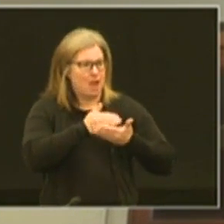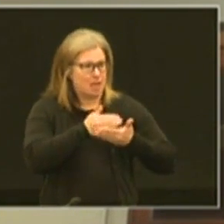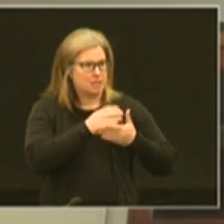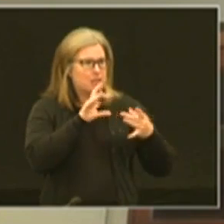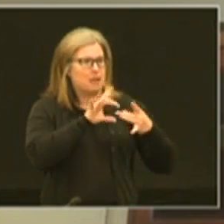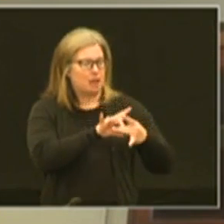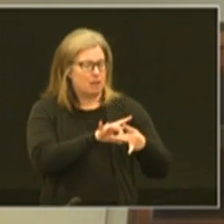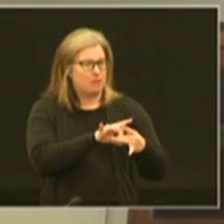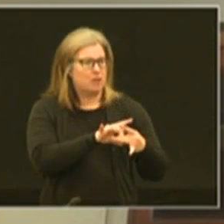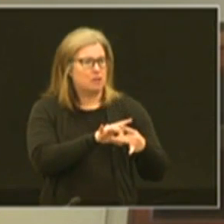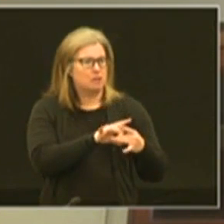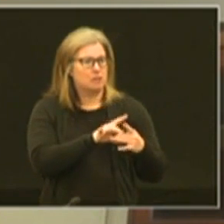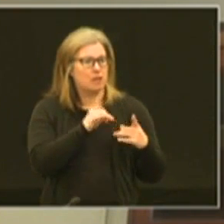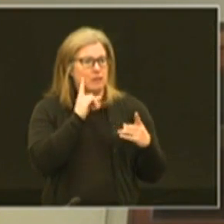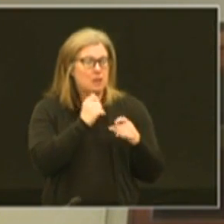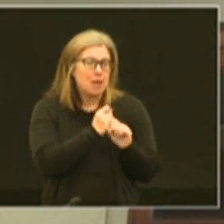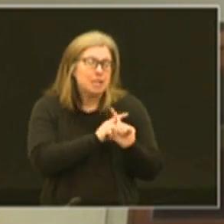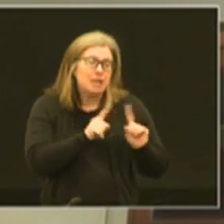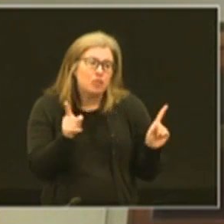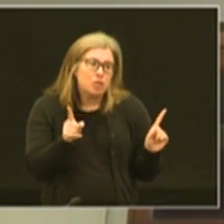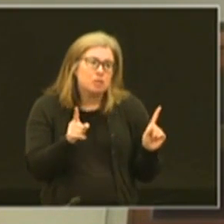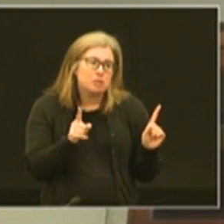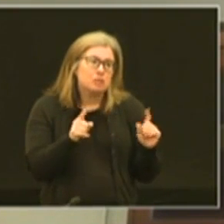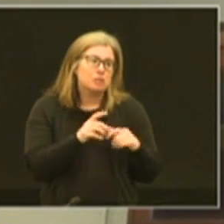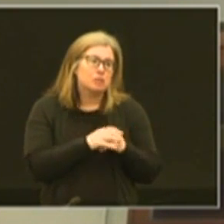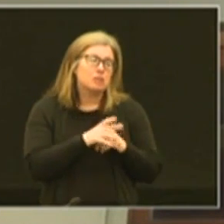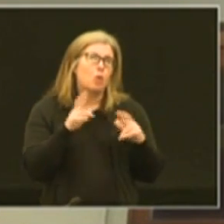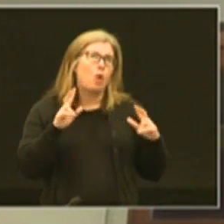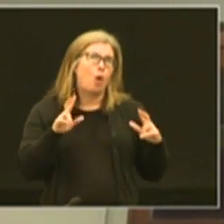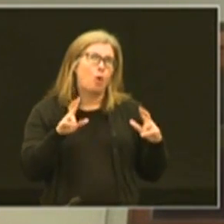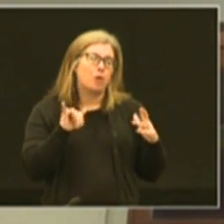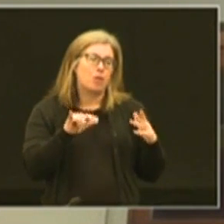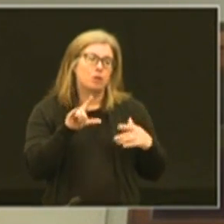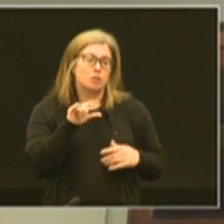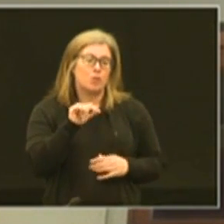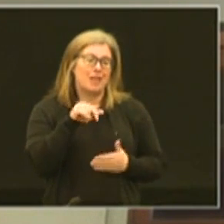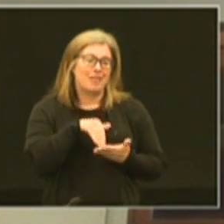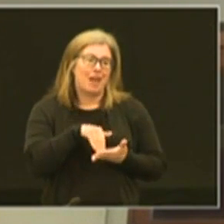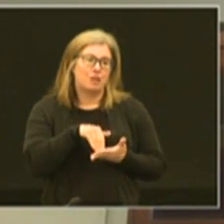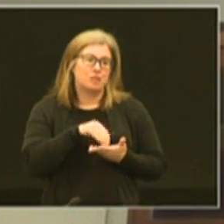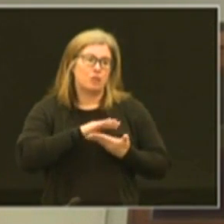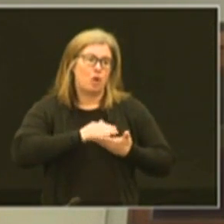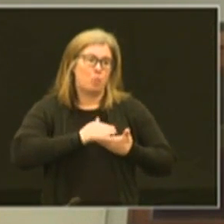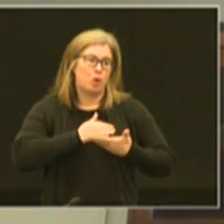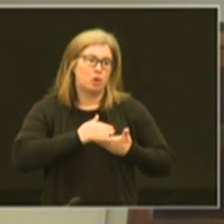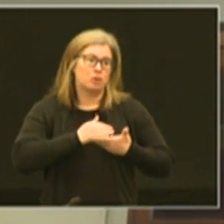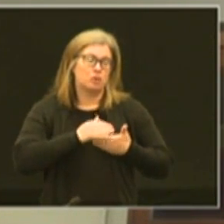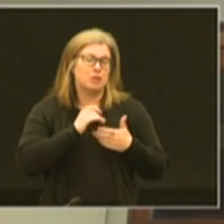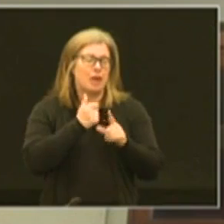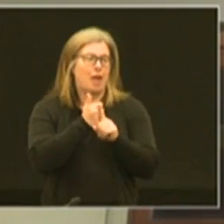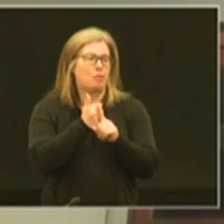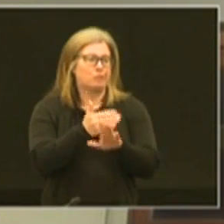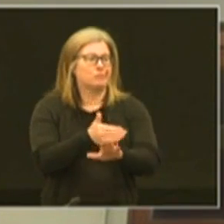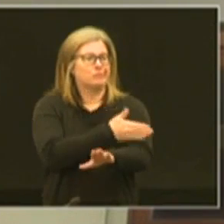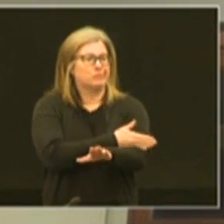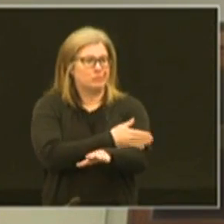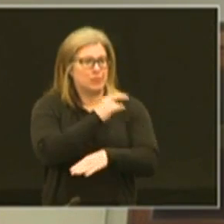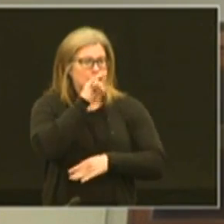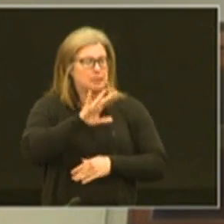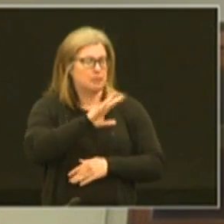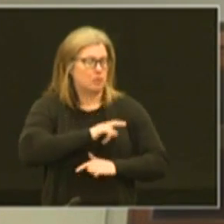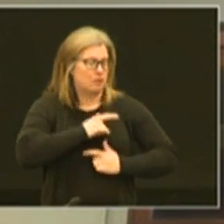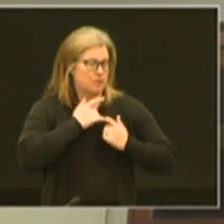connectivity and I think that's making a difference so we're hoping that those 20,000 Chromebooks are making a difference in kids lives.